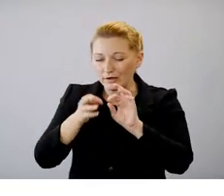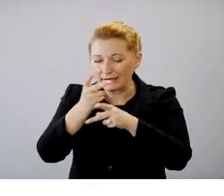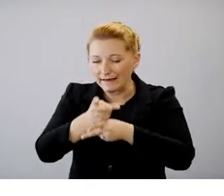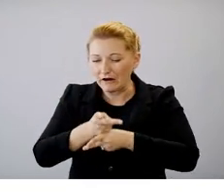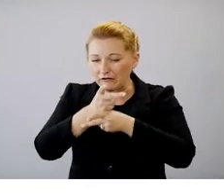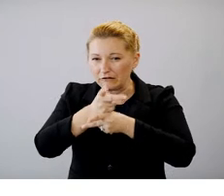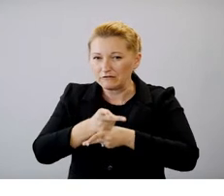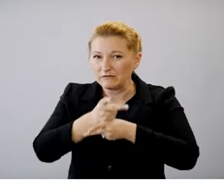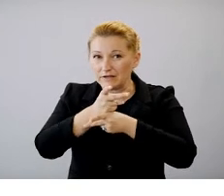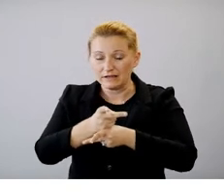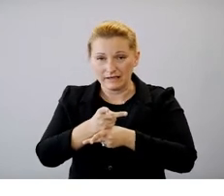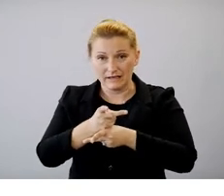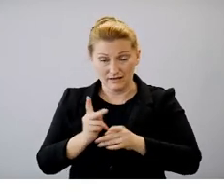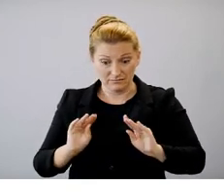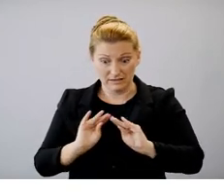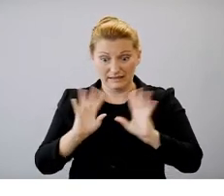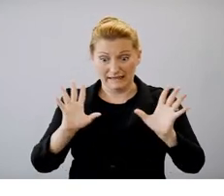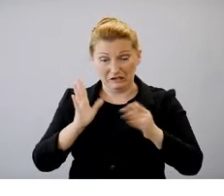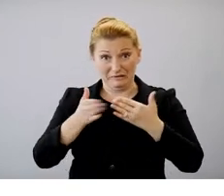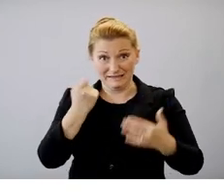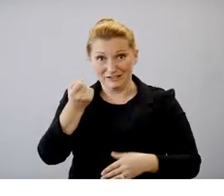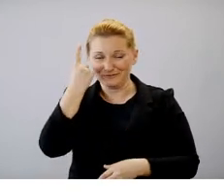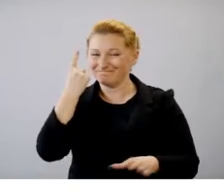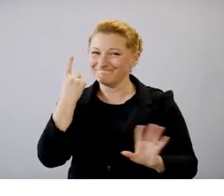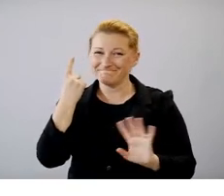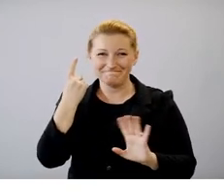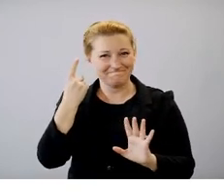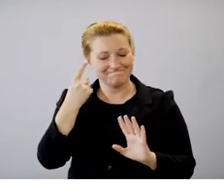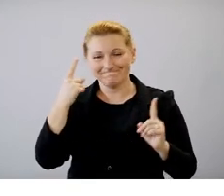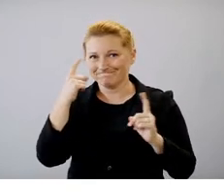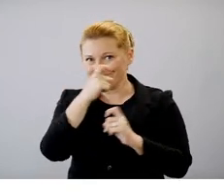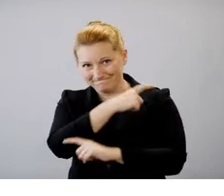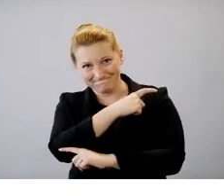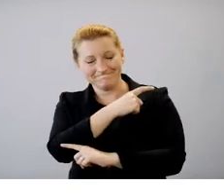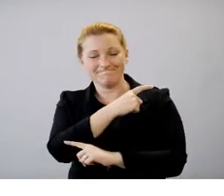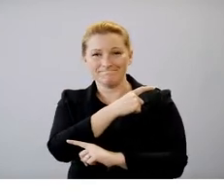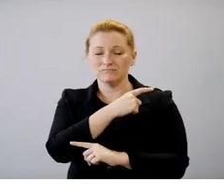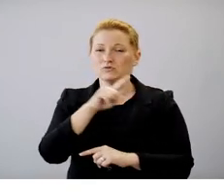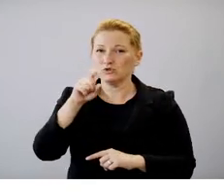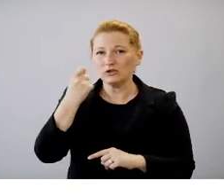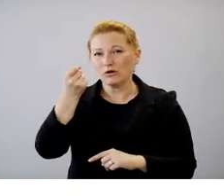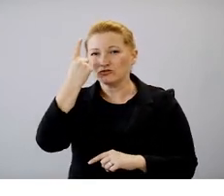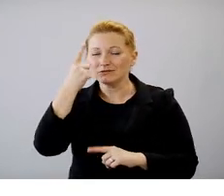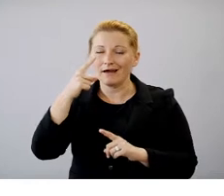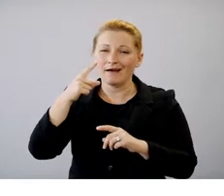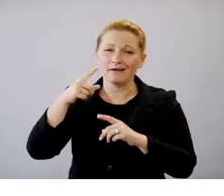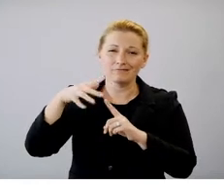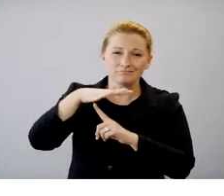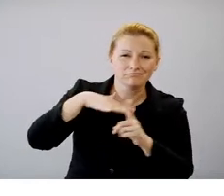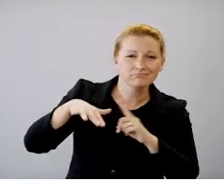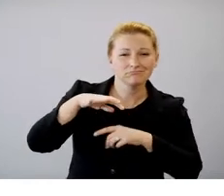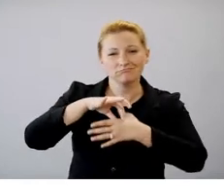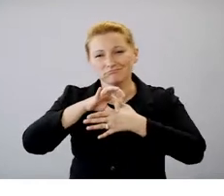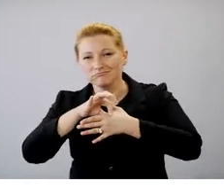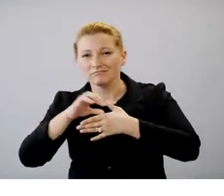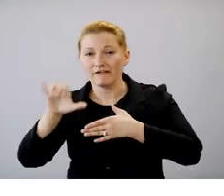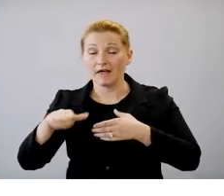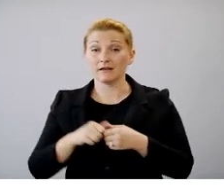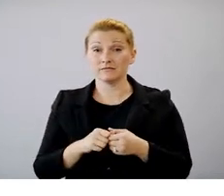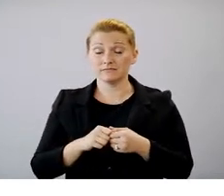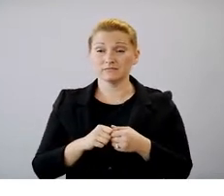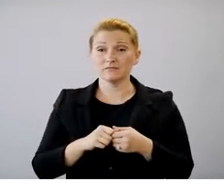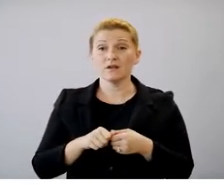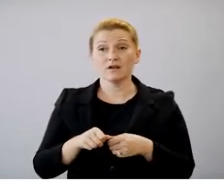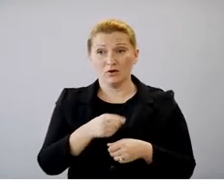context of the the testing as as you're going through. So a lot of you will remember during 2020